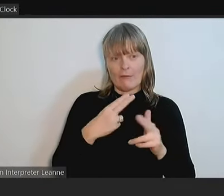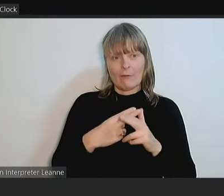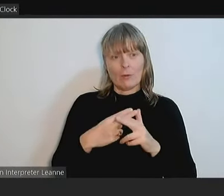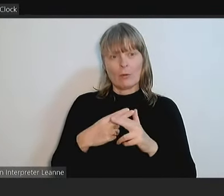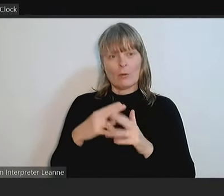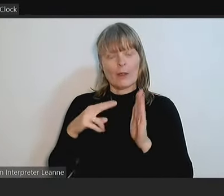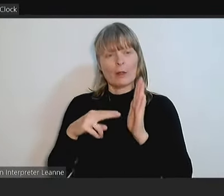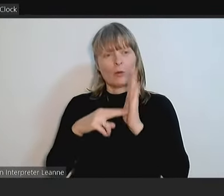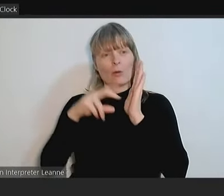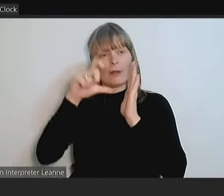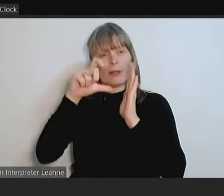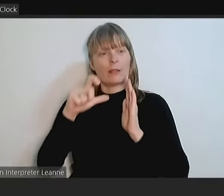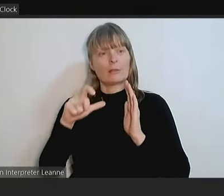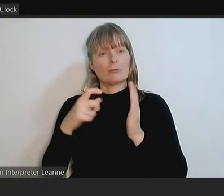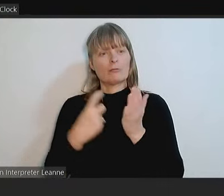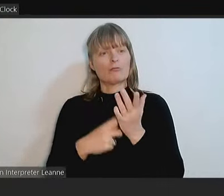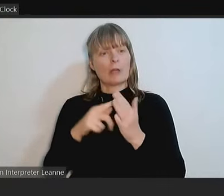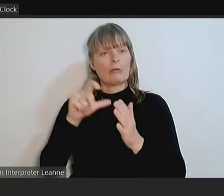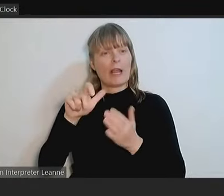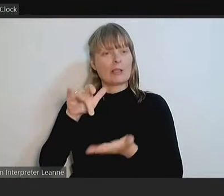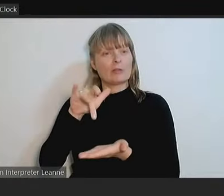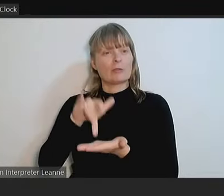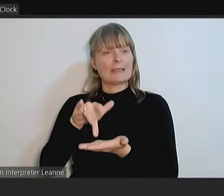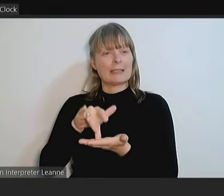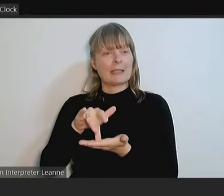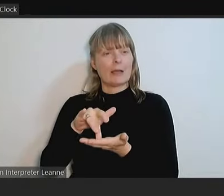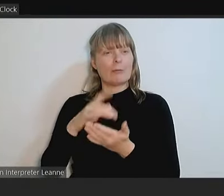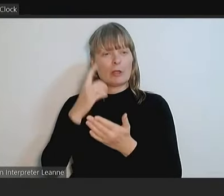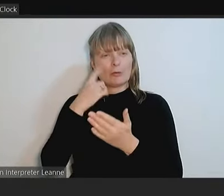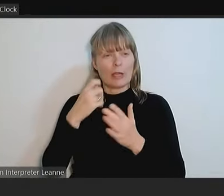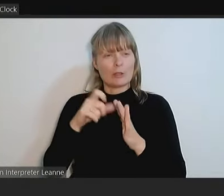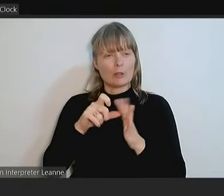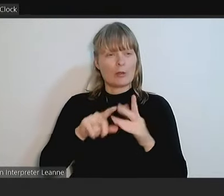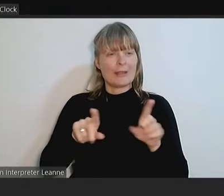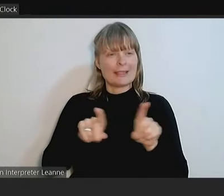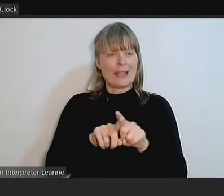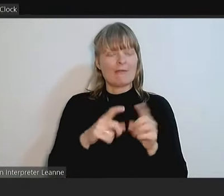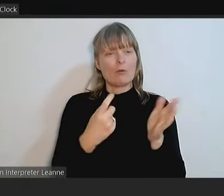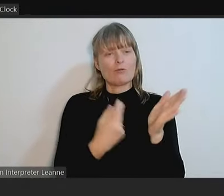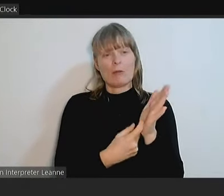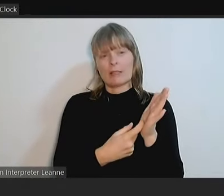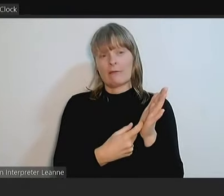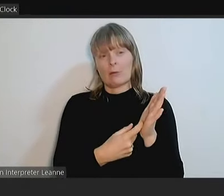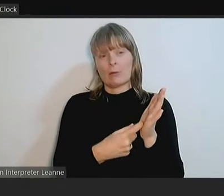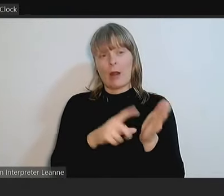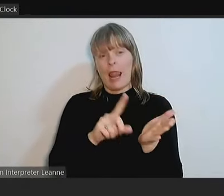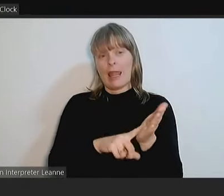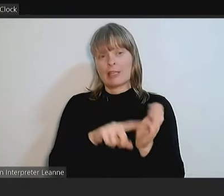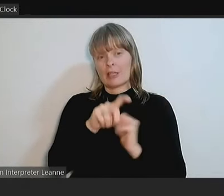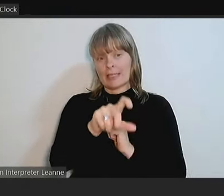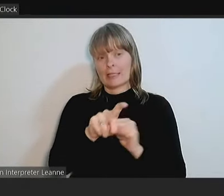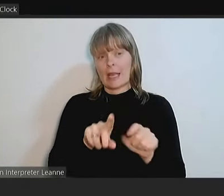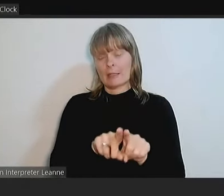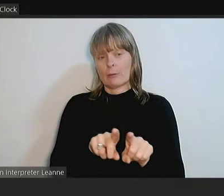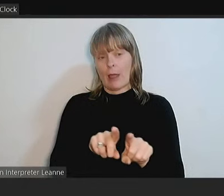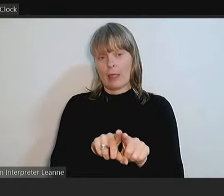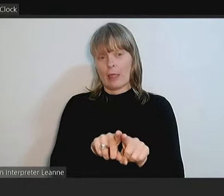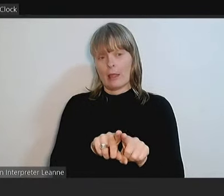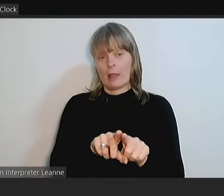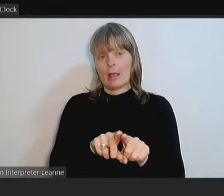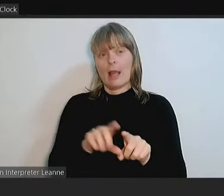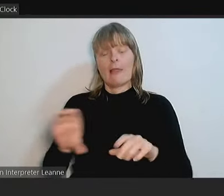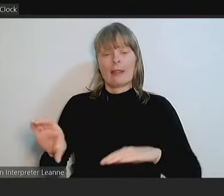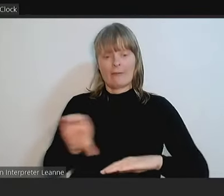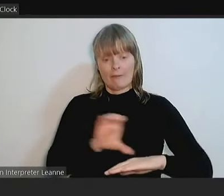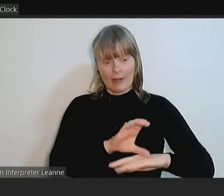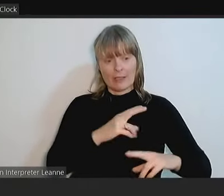trying to do a similar thing for a large project like Reservoir Leisure Centre. And that would be funded through open space, hopefully